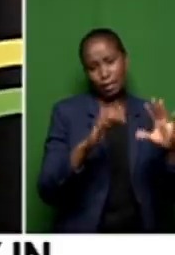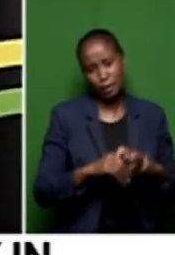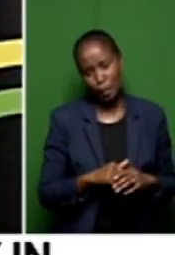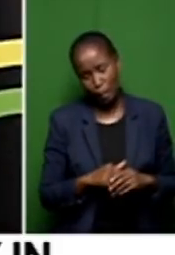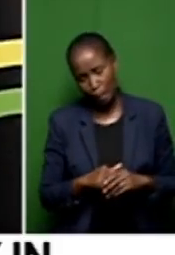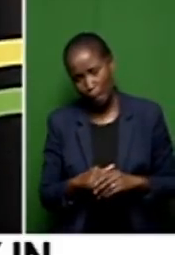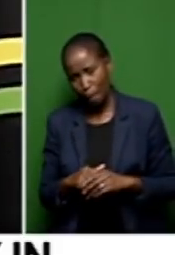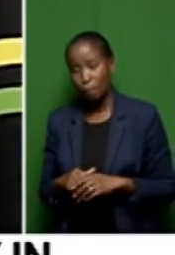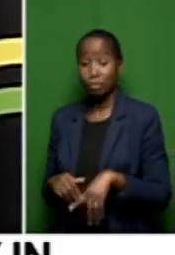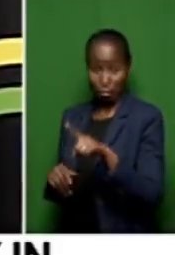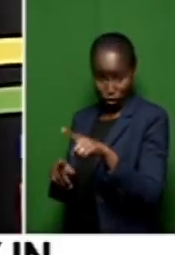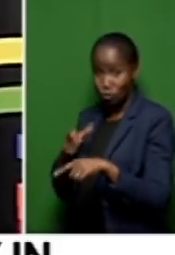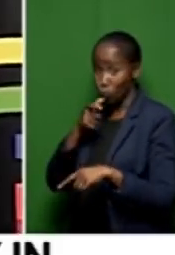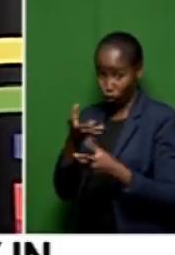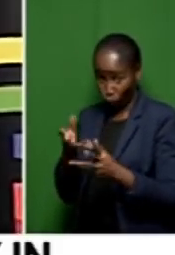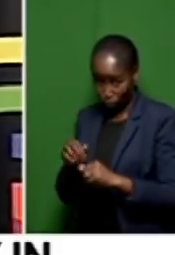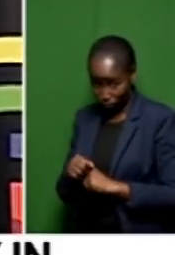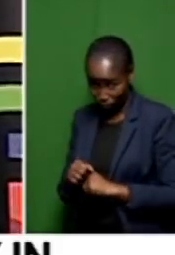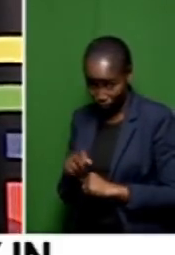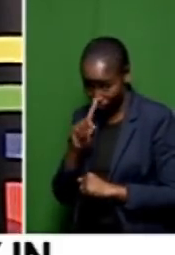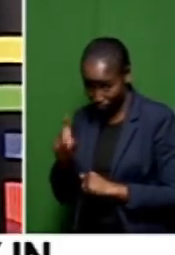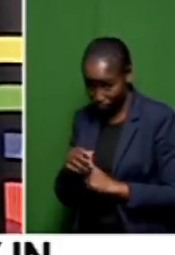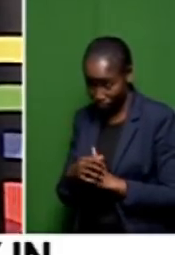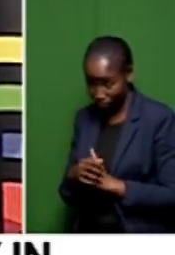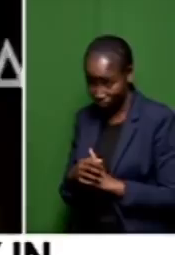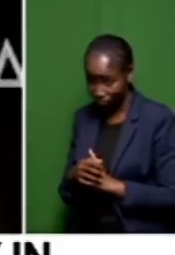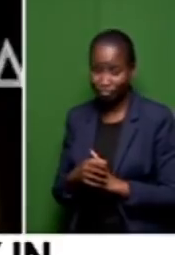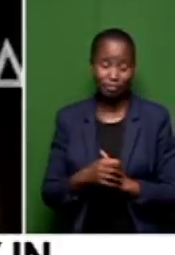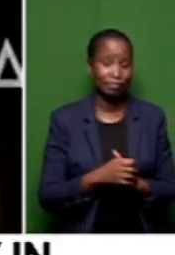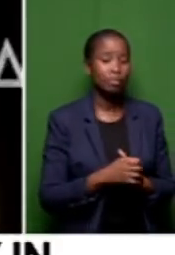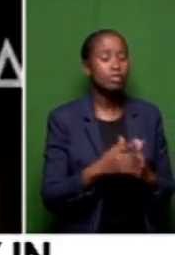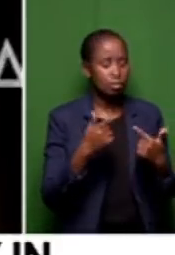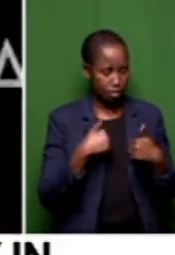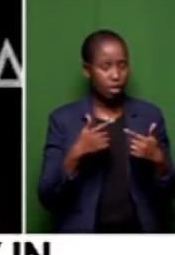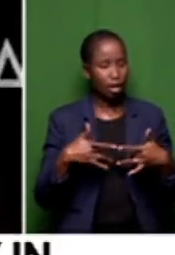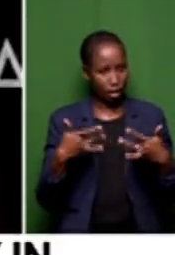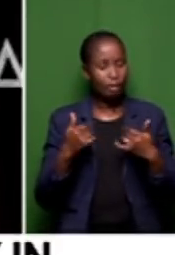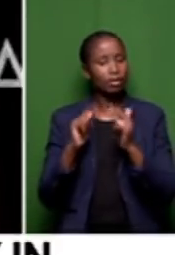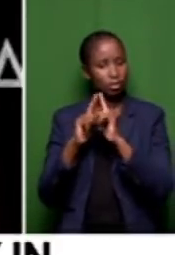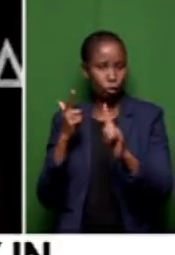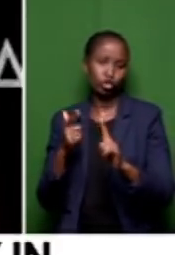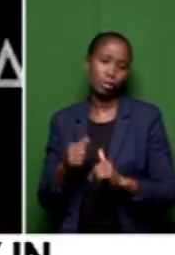And that's your word and you're staying by it? I stay in the township in N2-16.